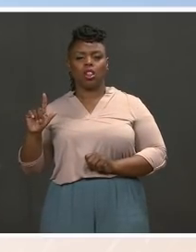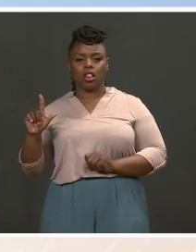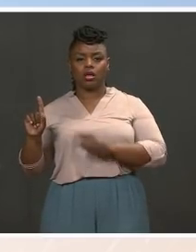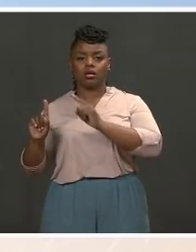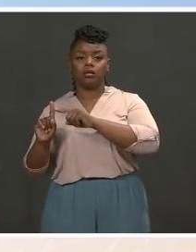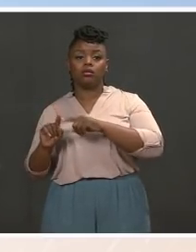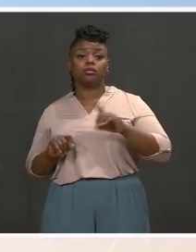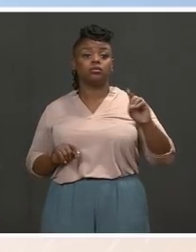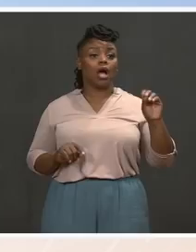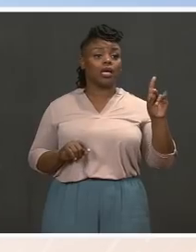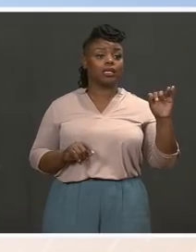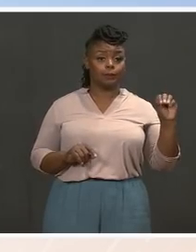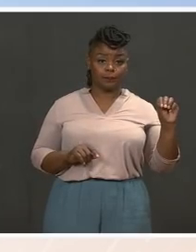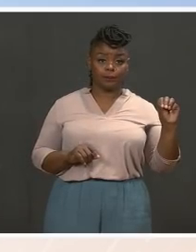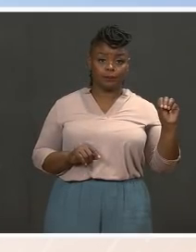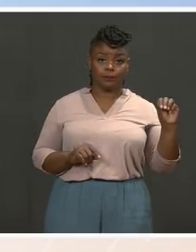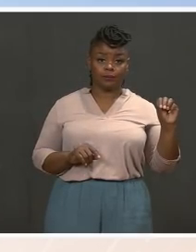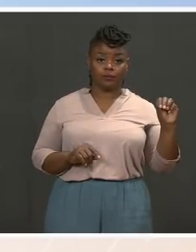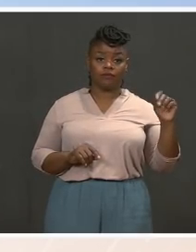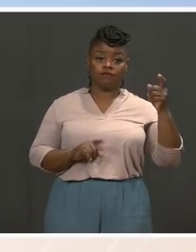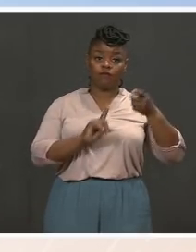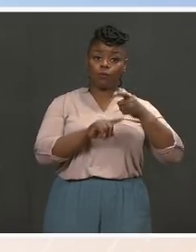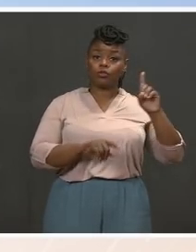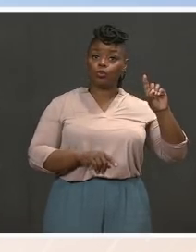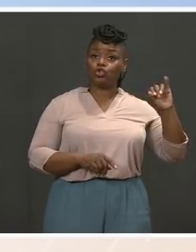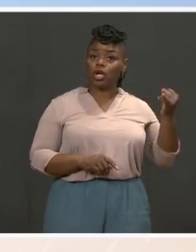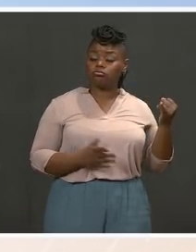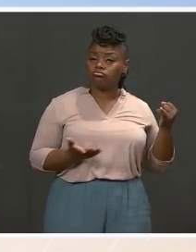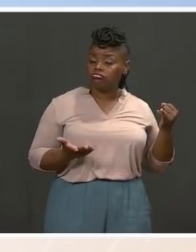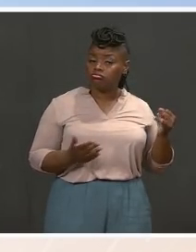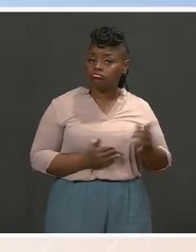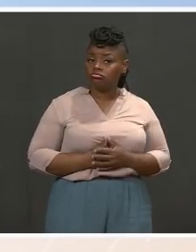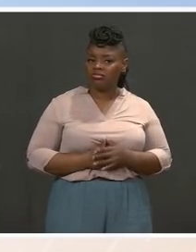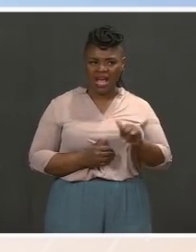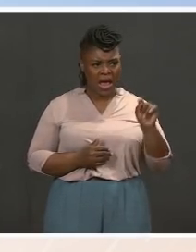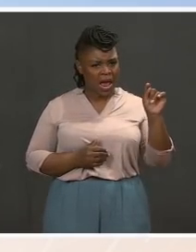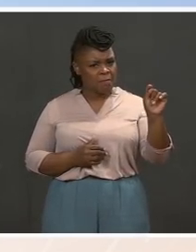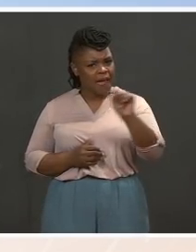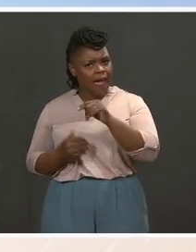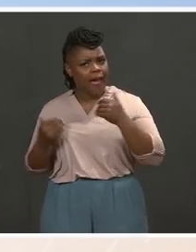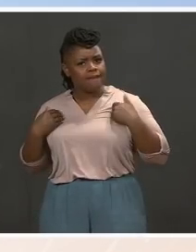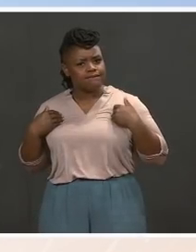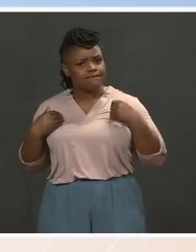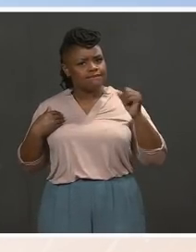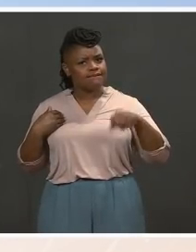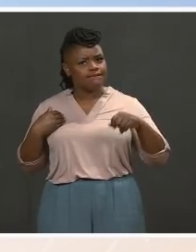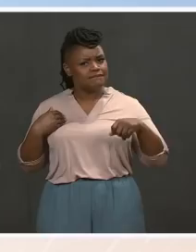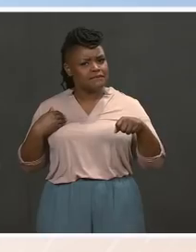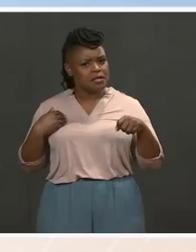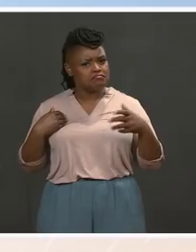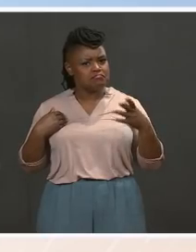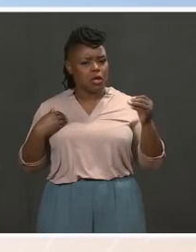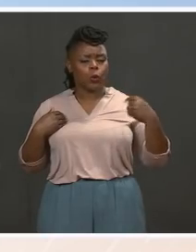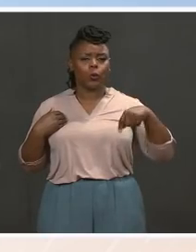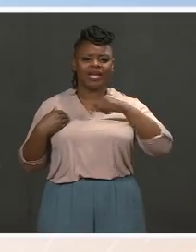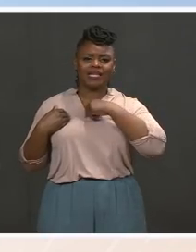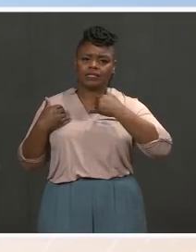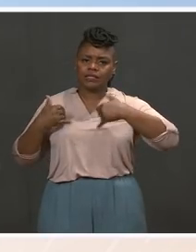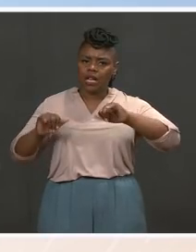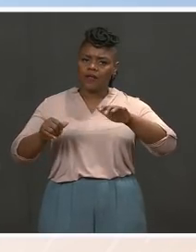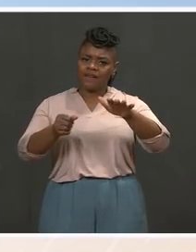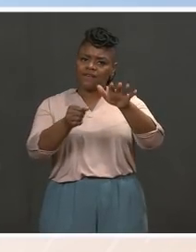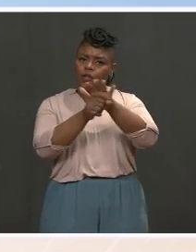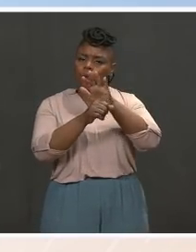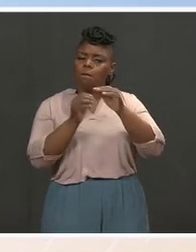Attorney General at DOJ. So we will continue, and obviously, there are more positions and roles that we need to fill. And I will say, first and